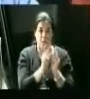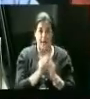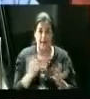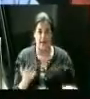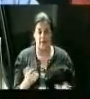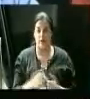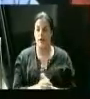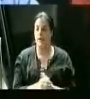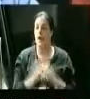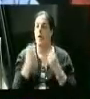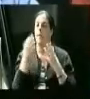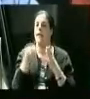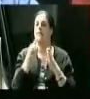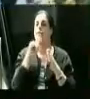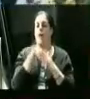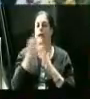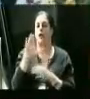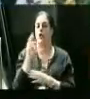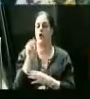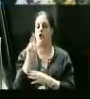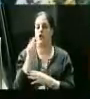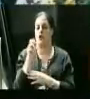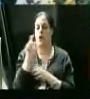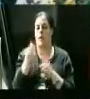A lot of these women are chartered to be appointed.